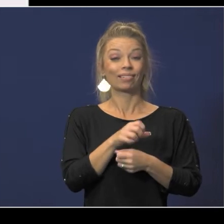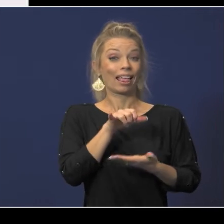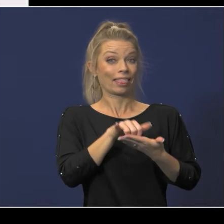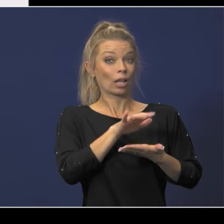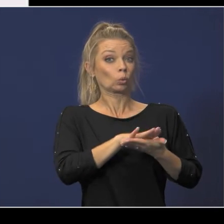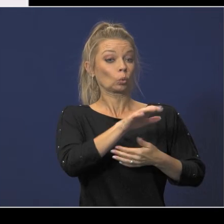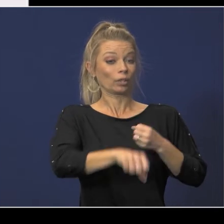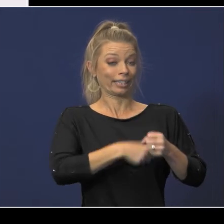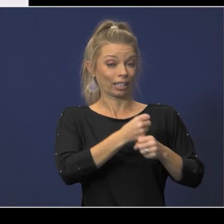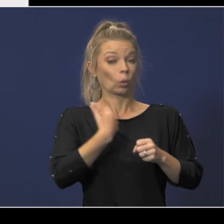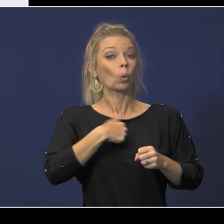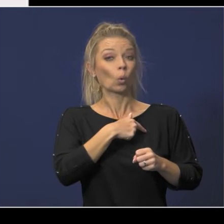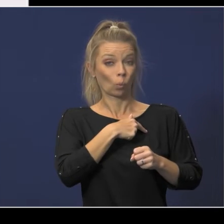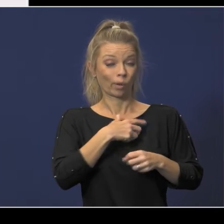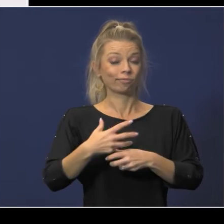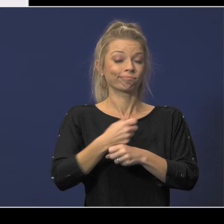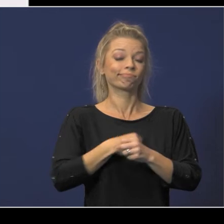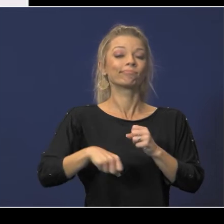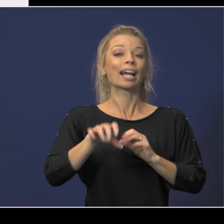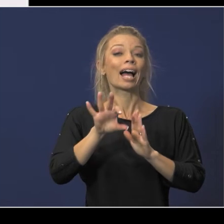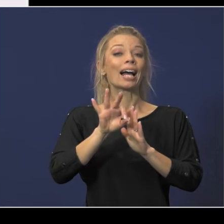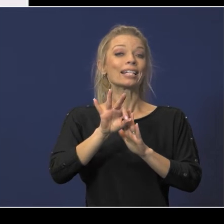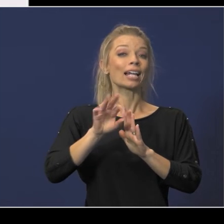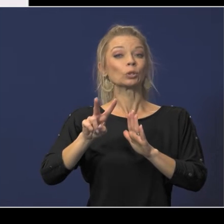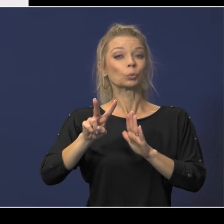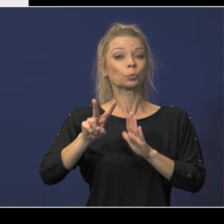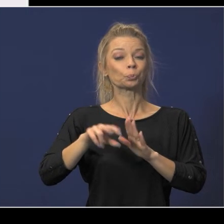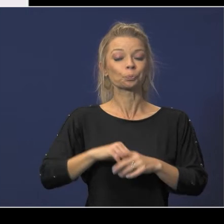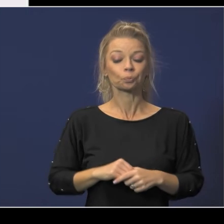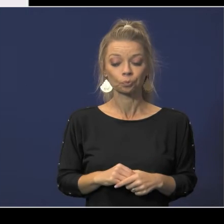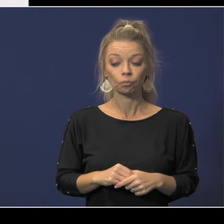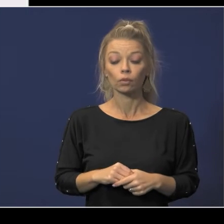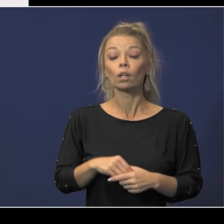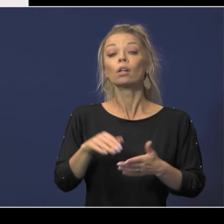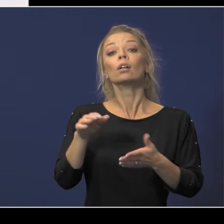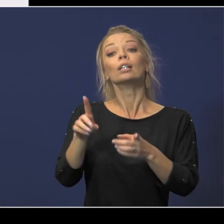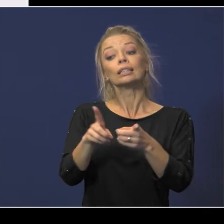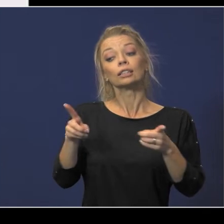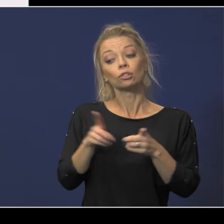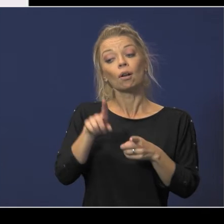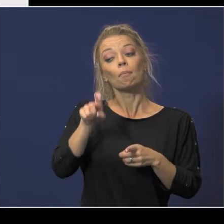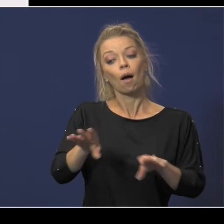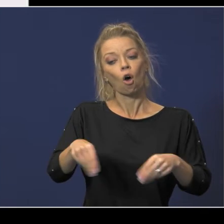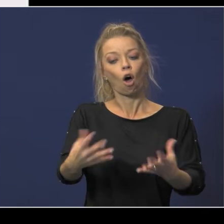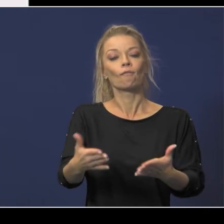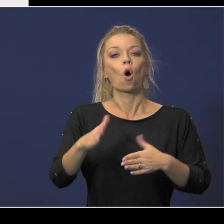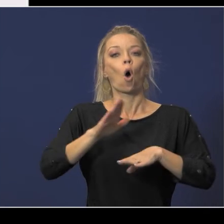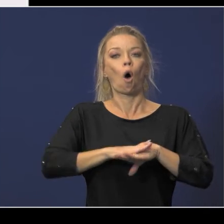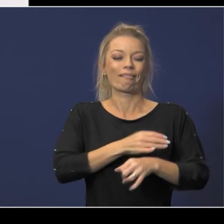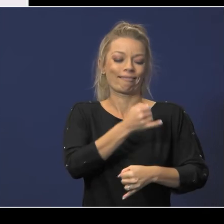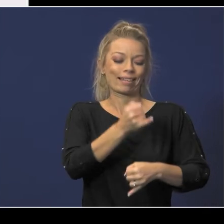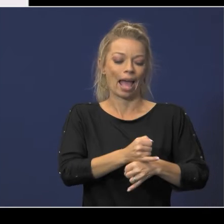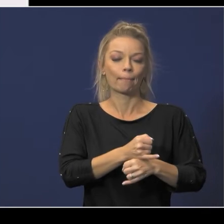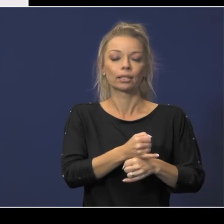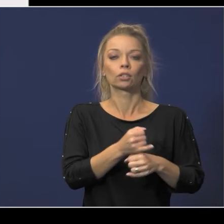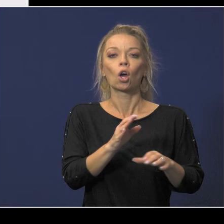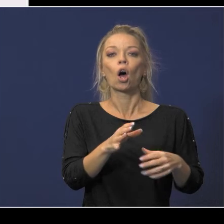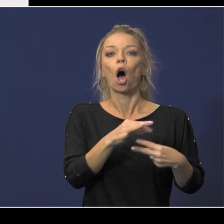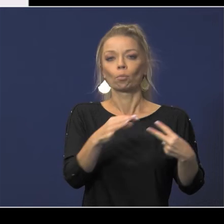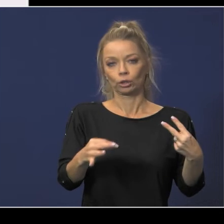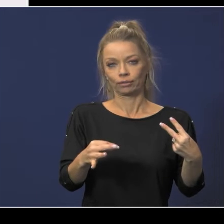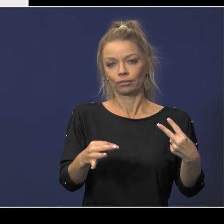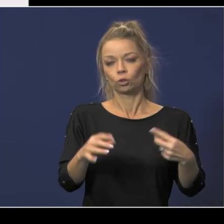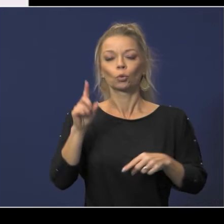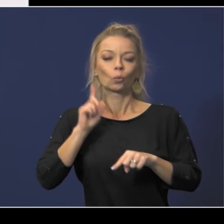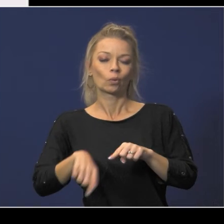year we actually earned an id2 the district must also offer an on-campus option so you just can't offer virtual you have to